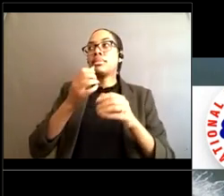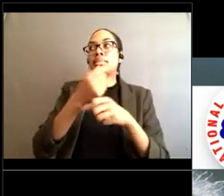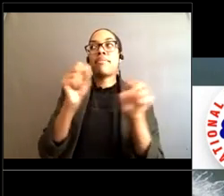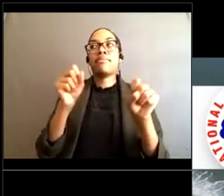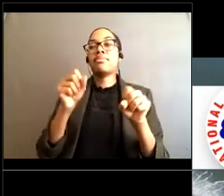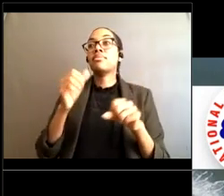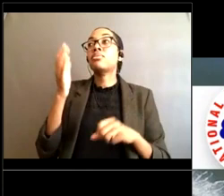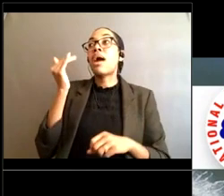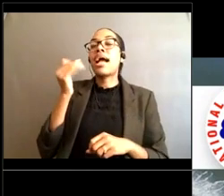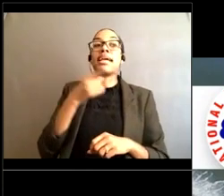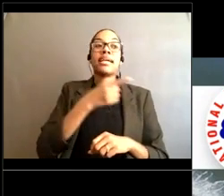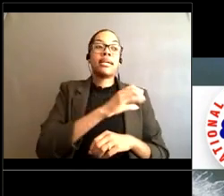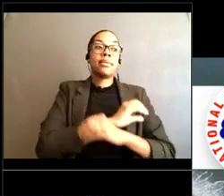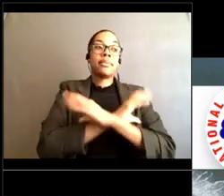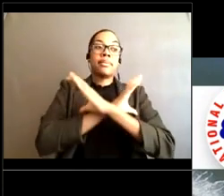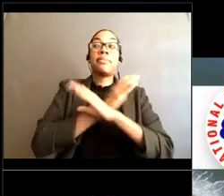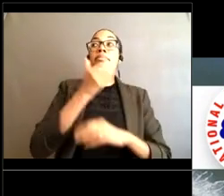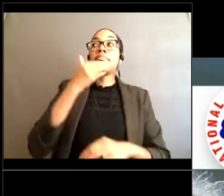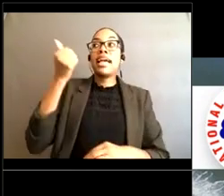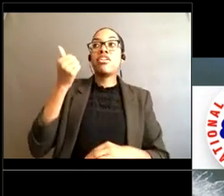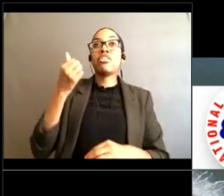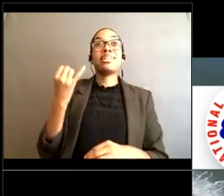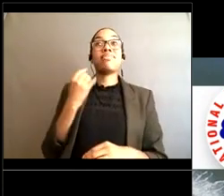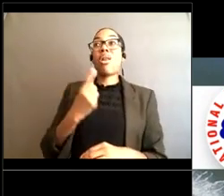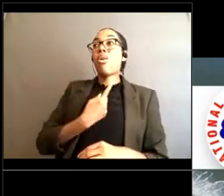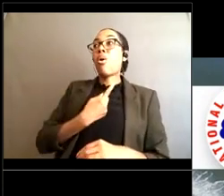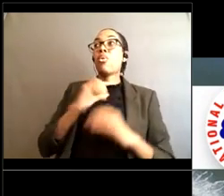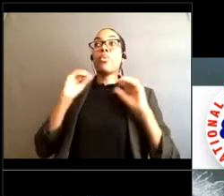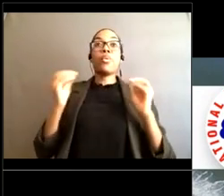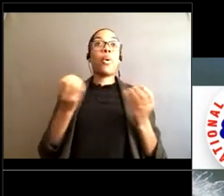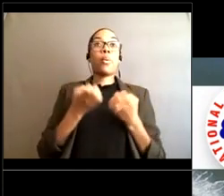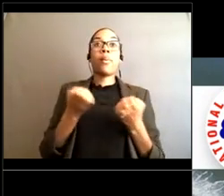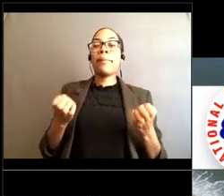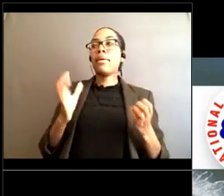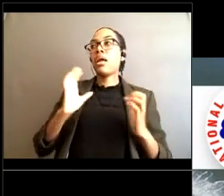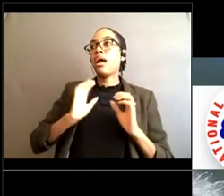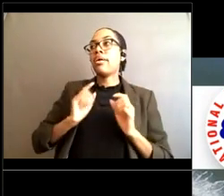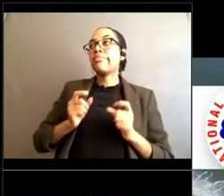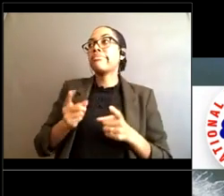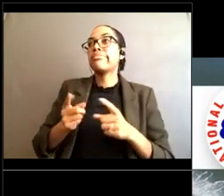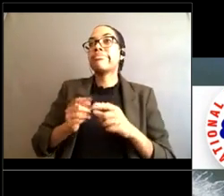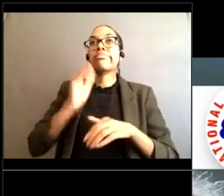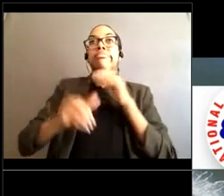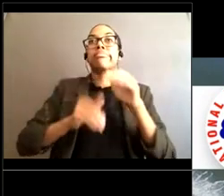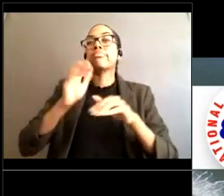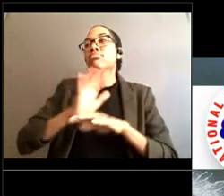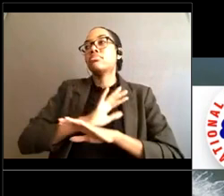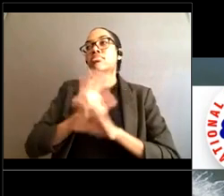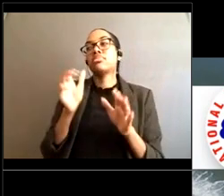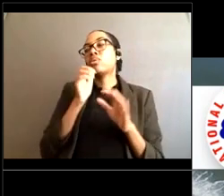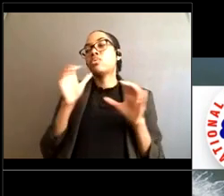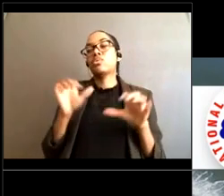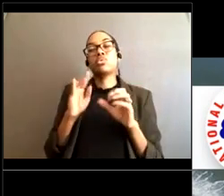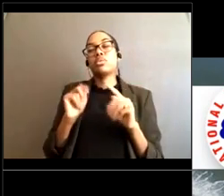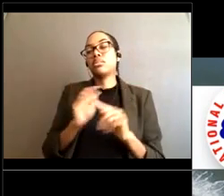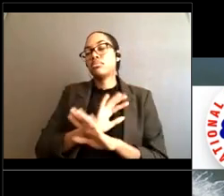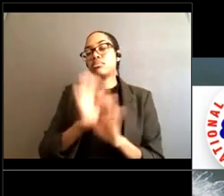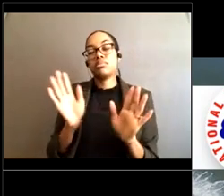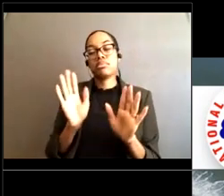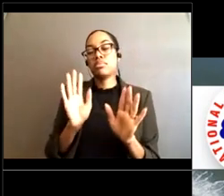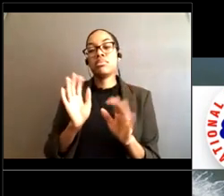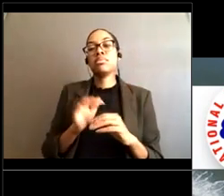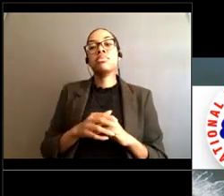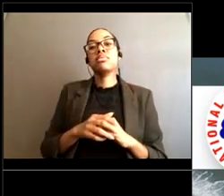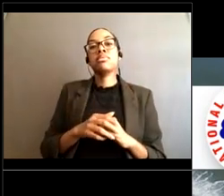to do is get yourself in trouble and there's no guarantees that you will be rescued in addition to the person that That you're rescuing so it's it's I I